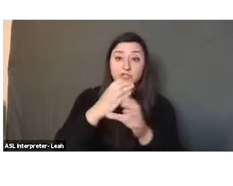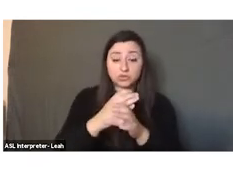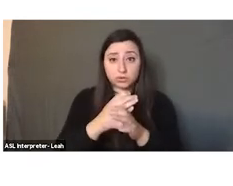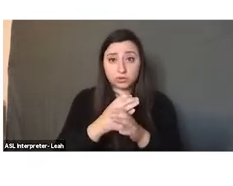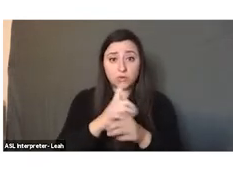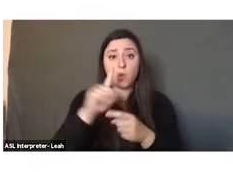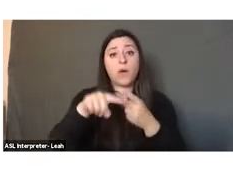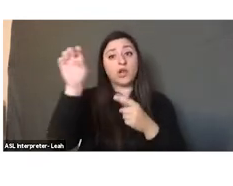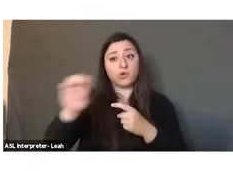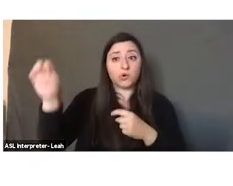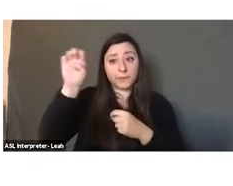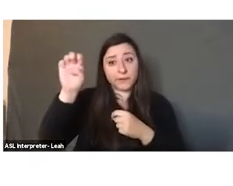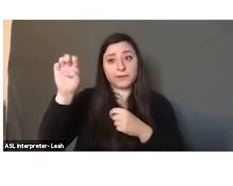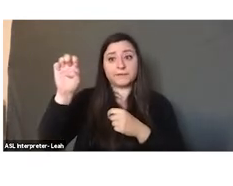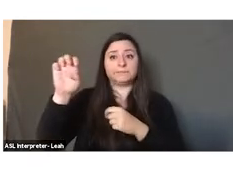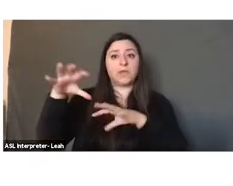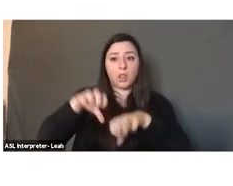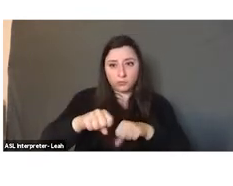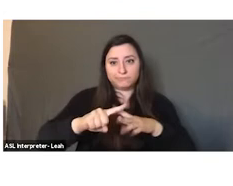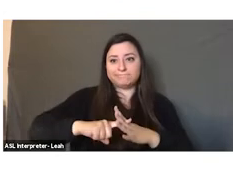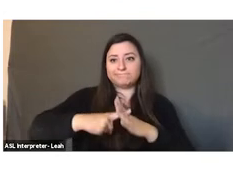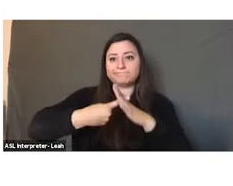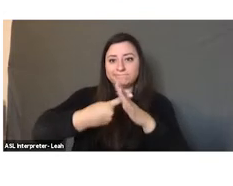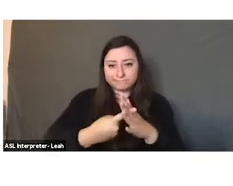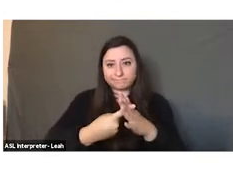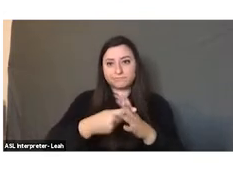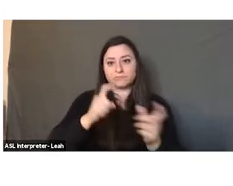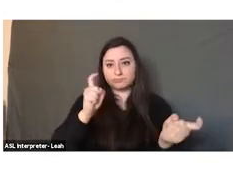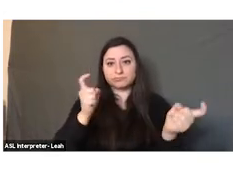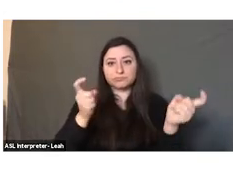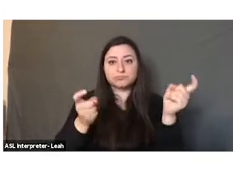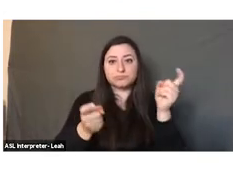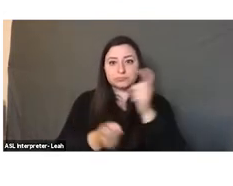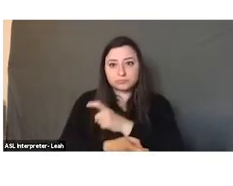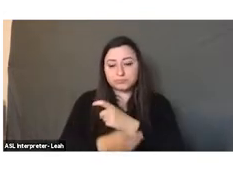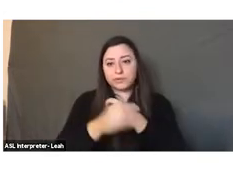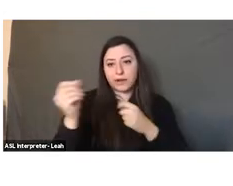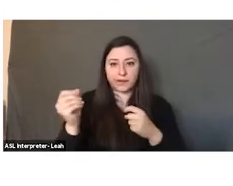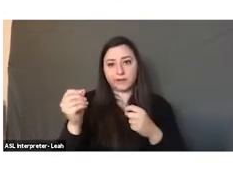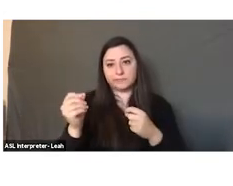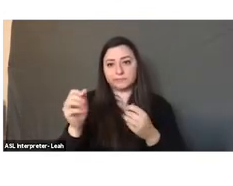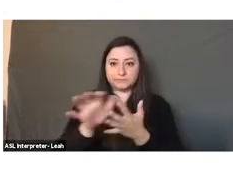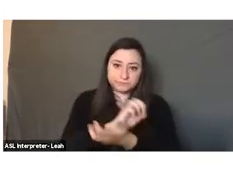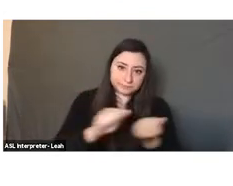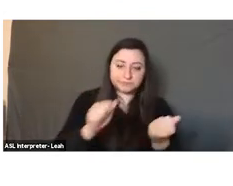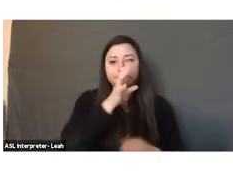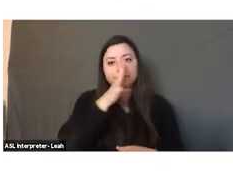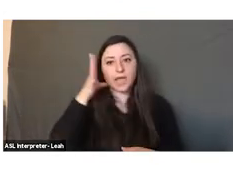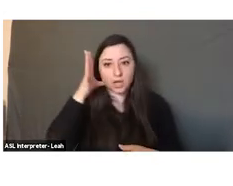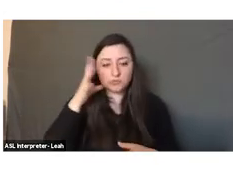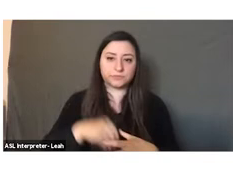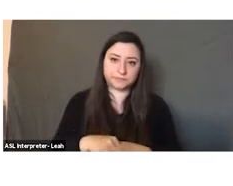European colonialism started transforming and altering the patterns of agriculture in